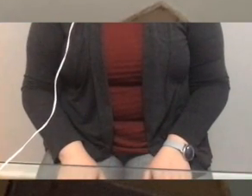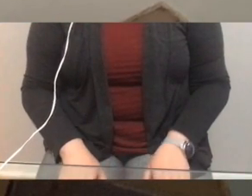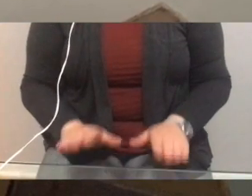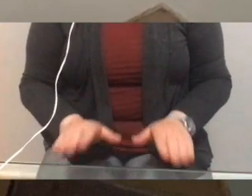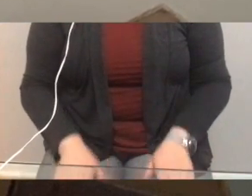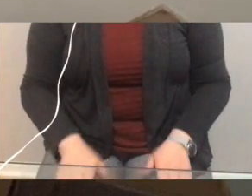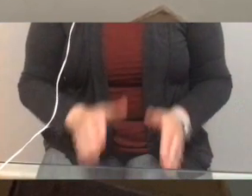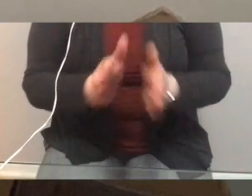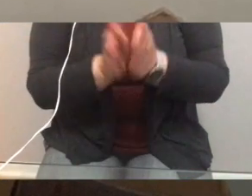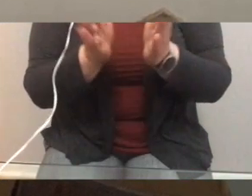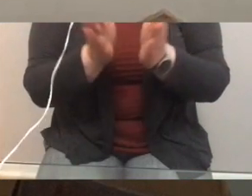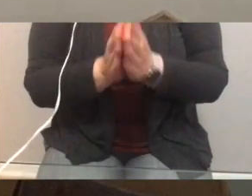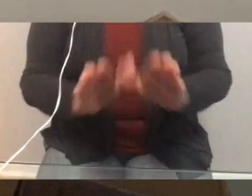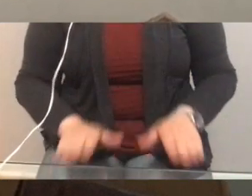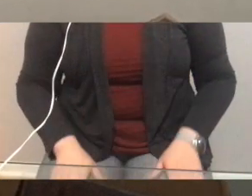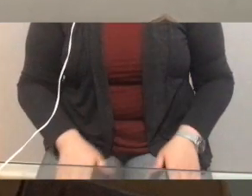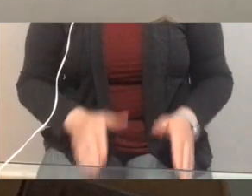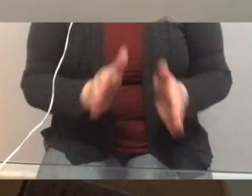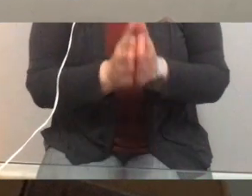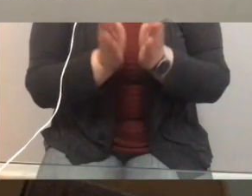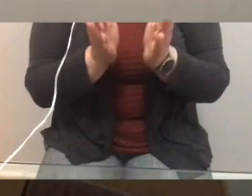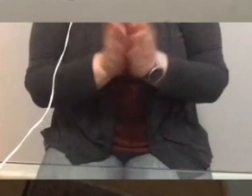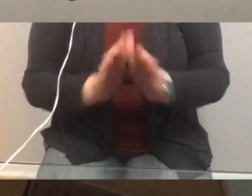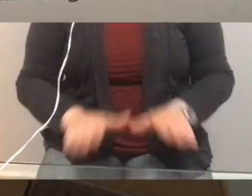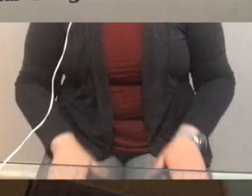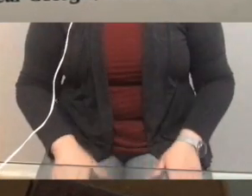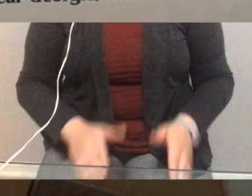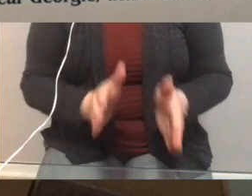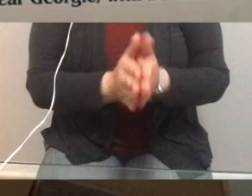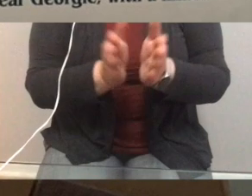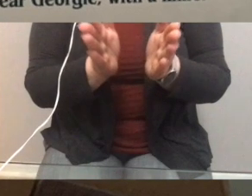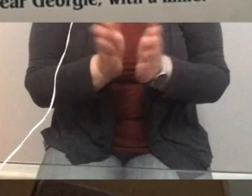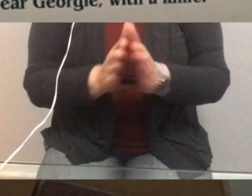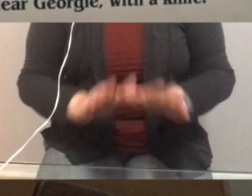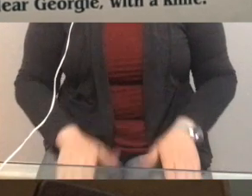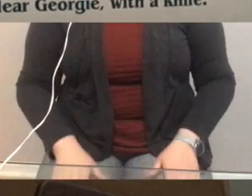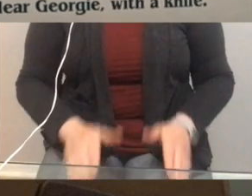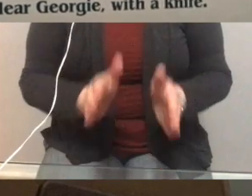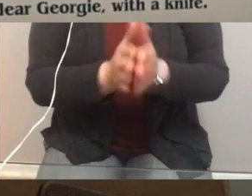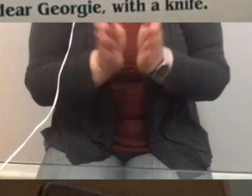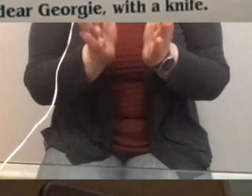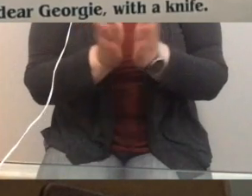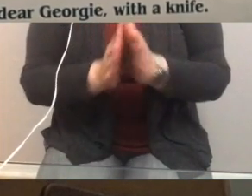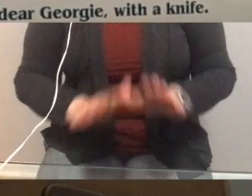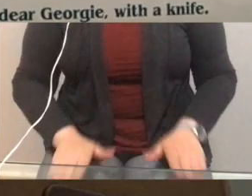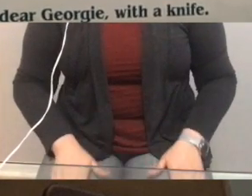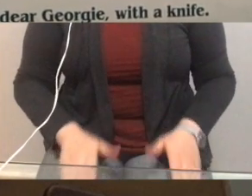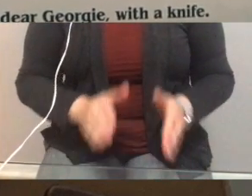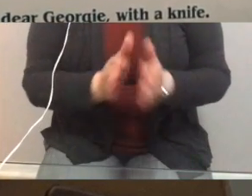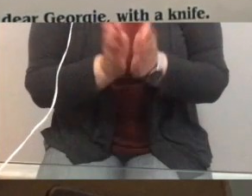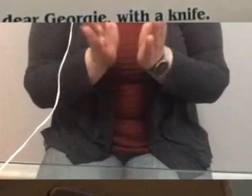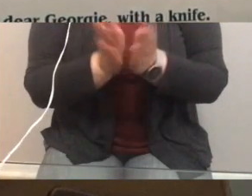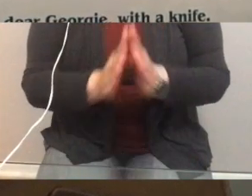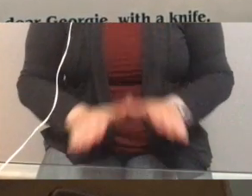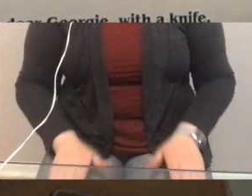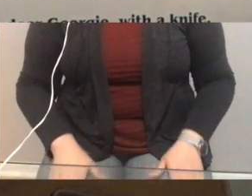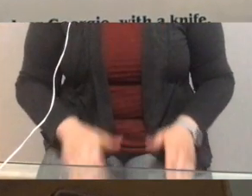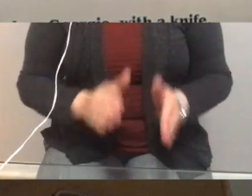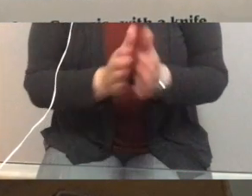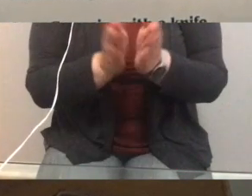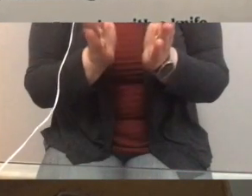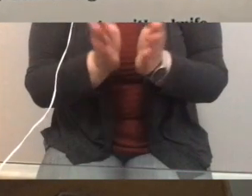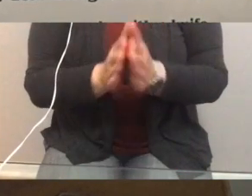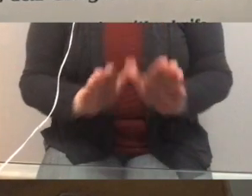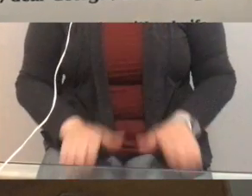with a knife dear Georgie dear Georgie dear Georgie with a knife dear